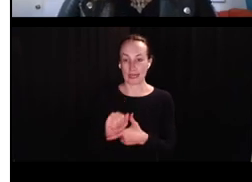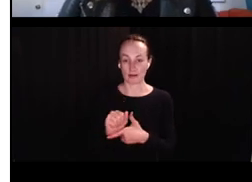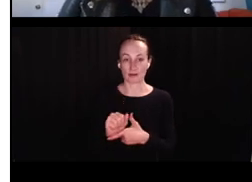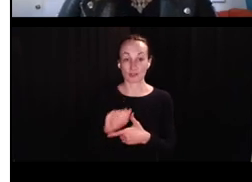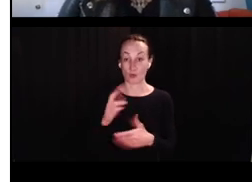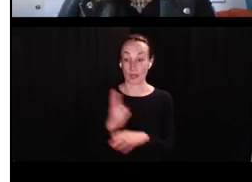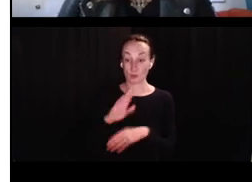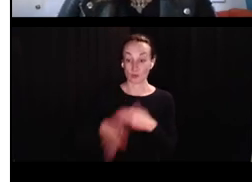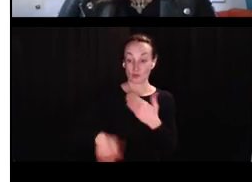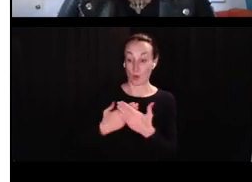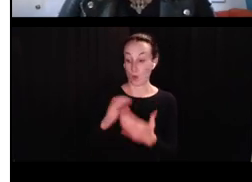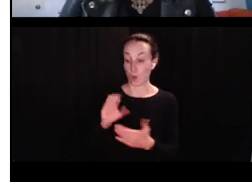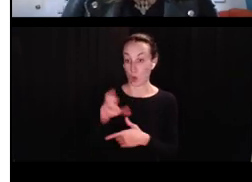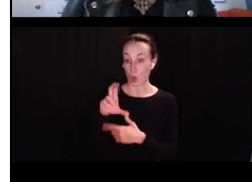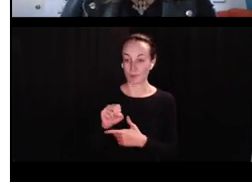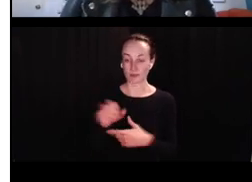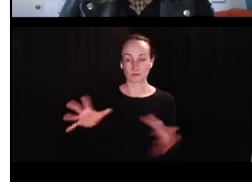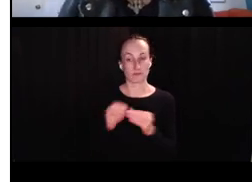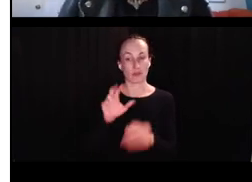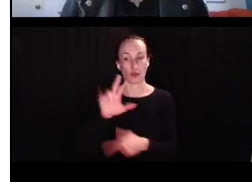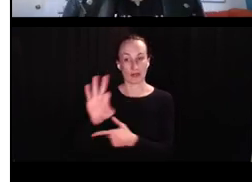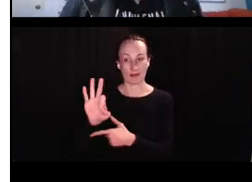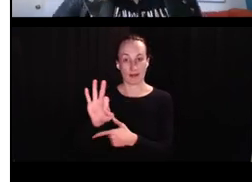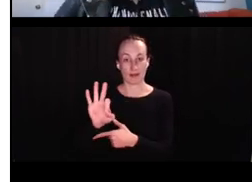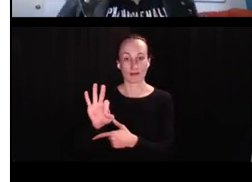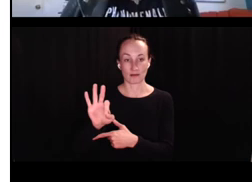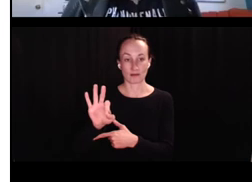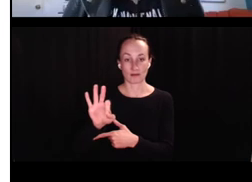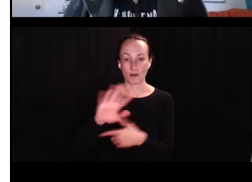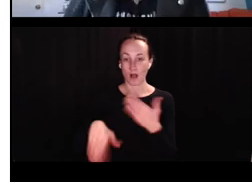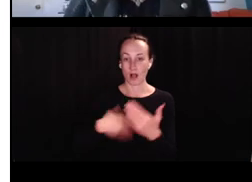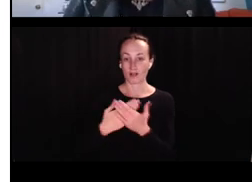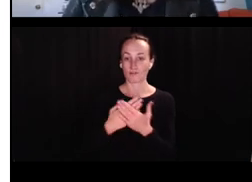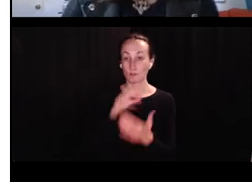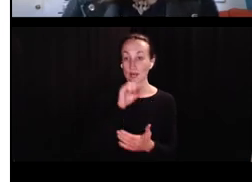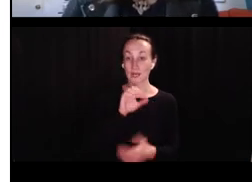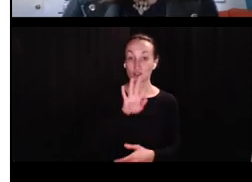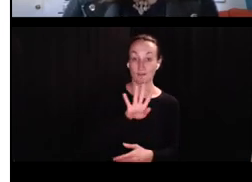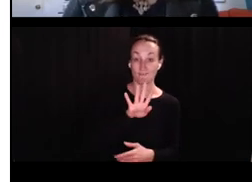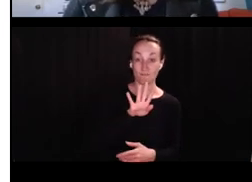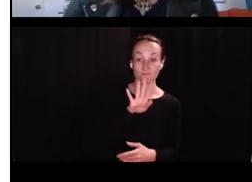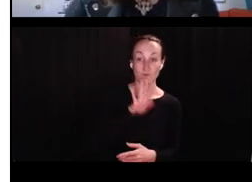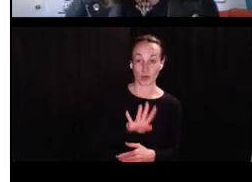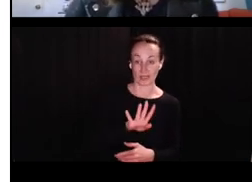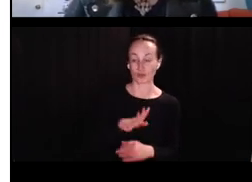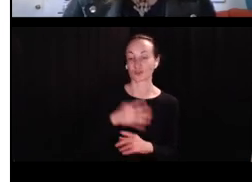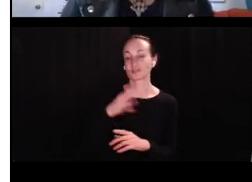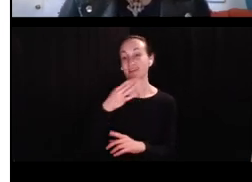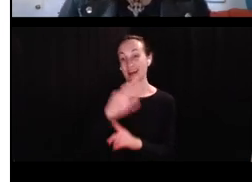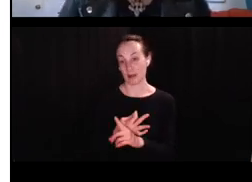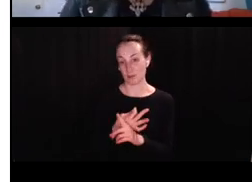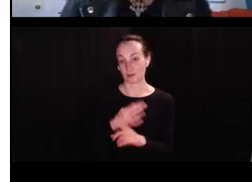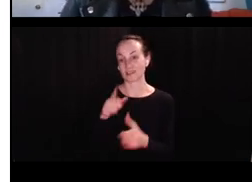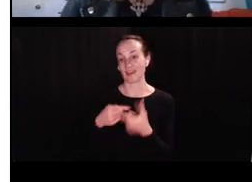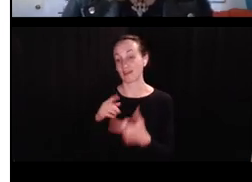So, um, I used the whole corpus and this is 39 children. And all of them were four, nine, except